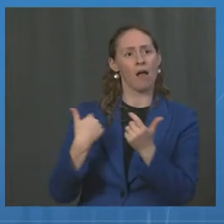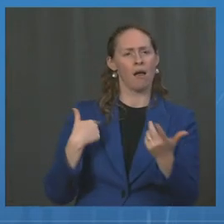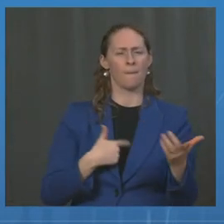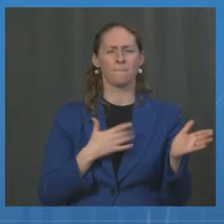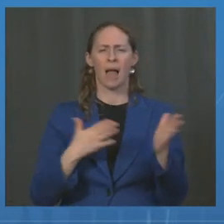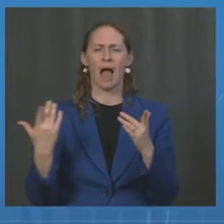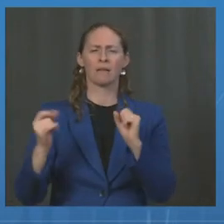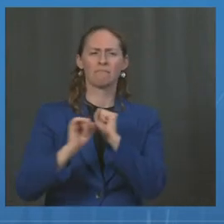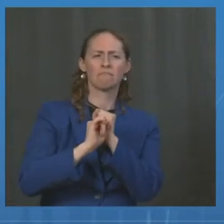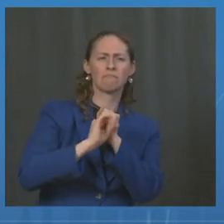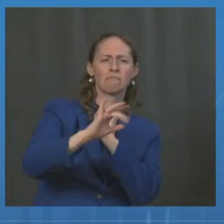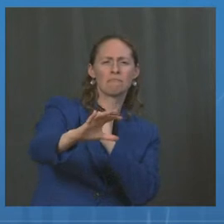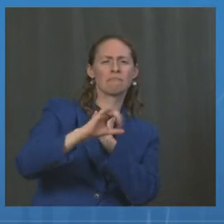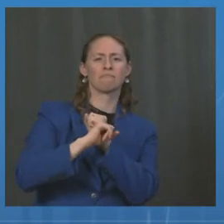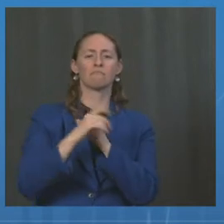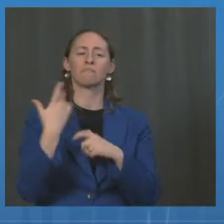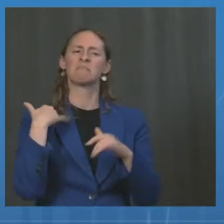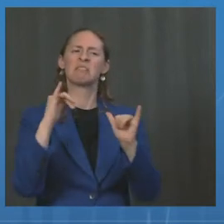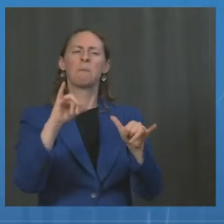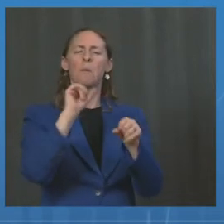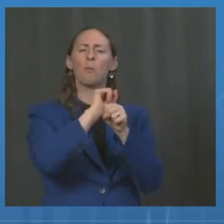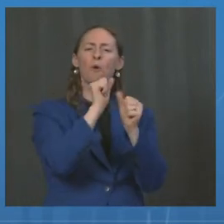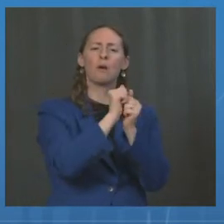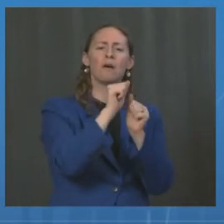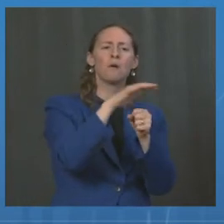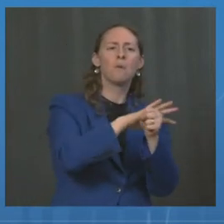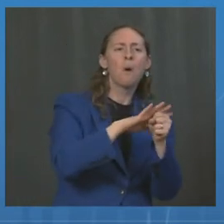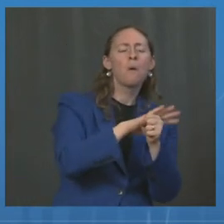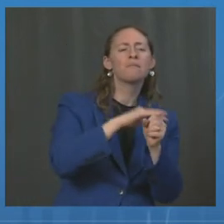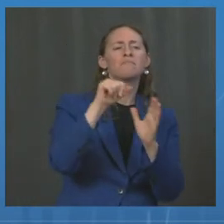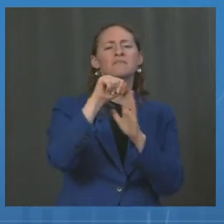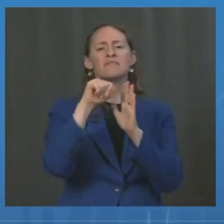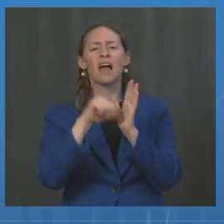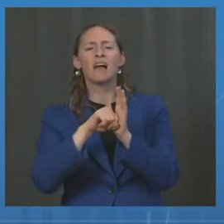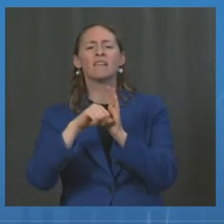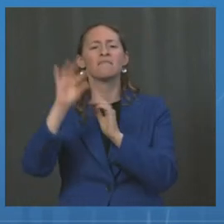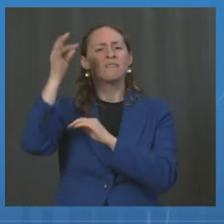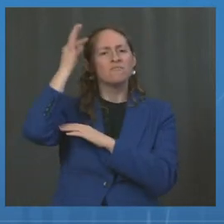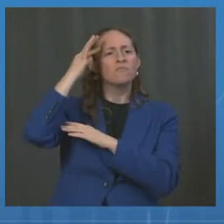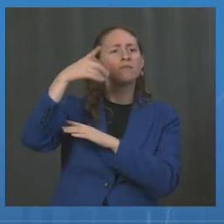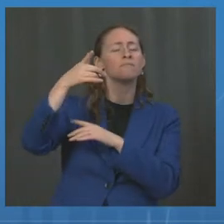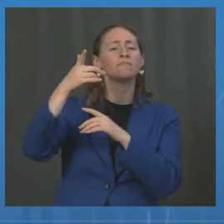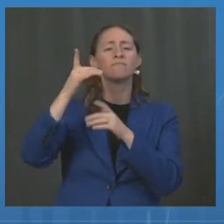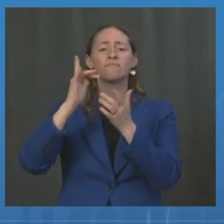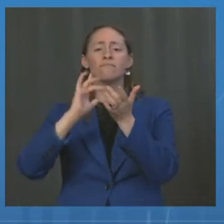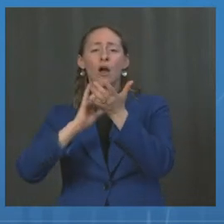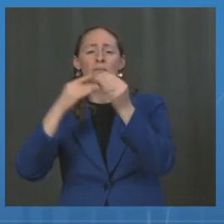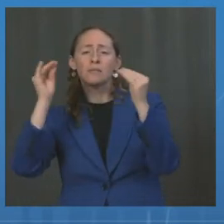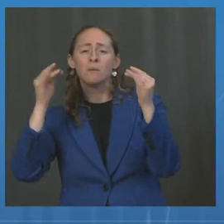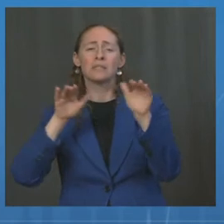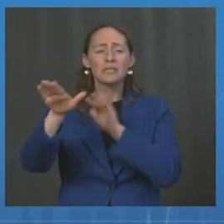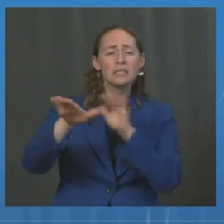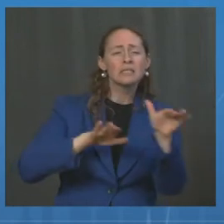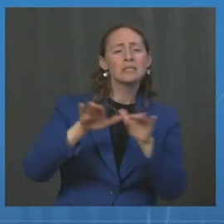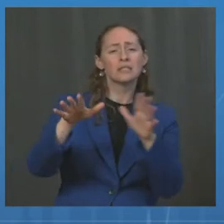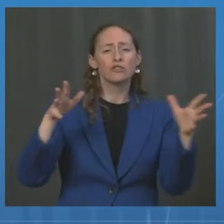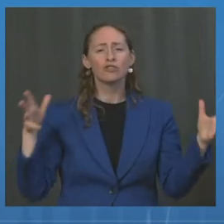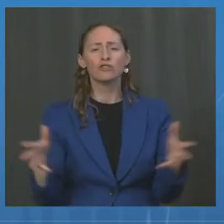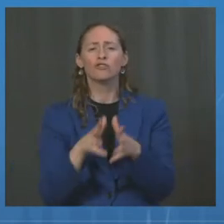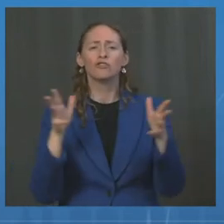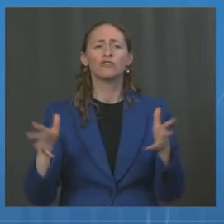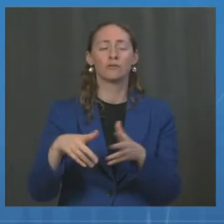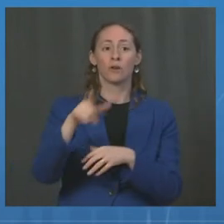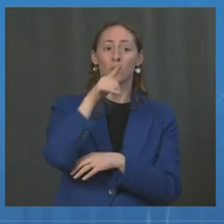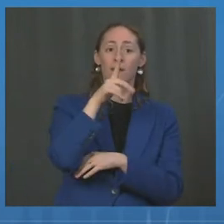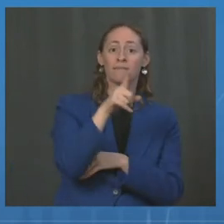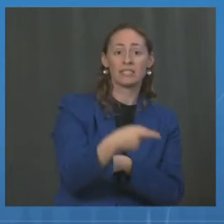state and local level, the federal pharmacy, that intensity of the operation to get people their first dose, their second dose,